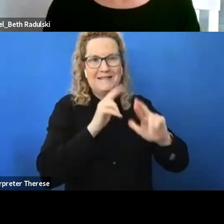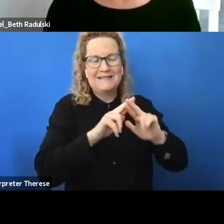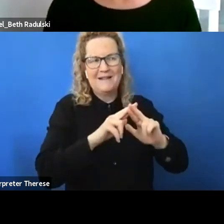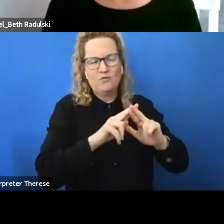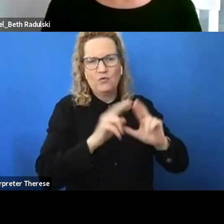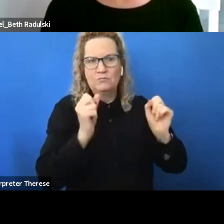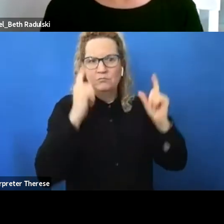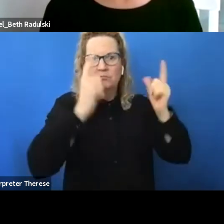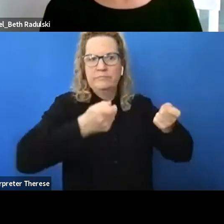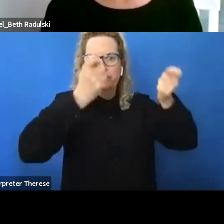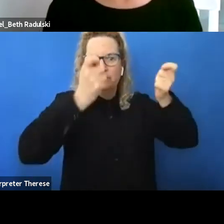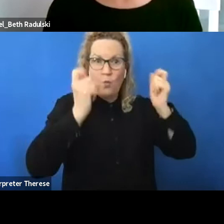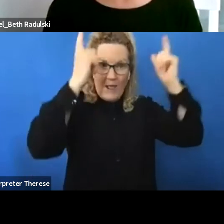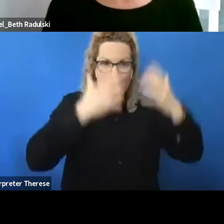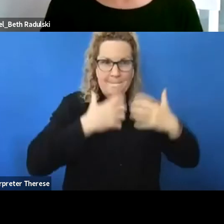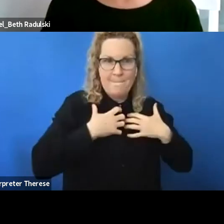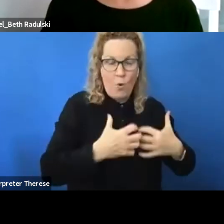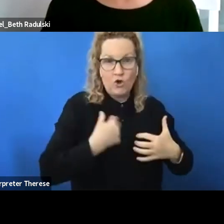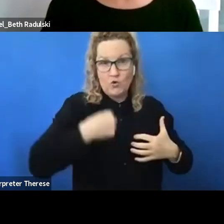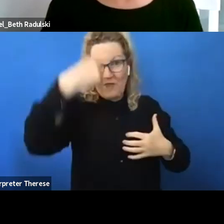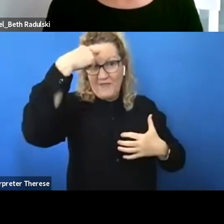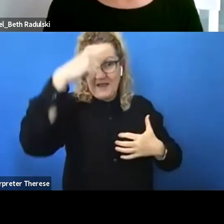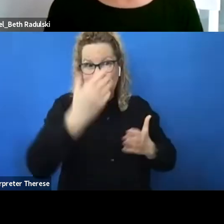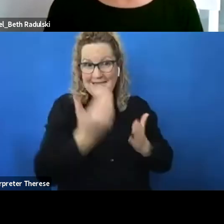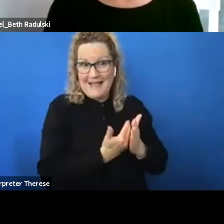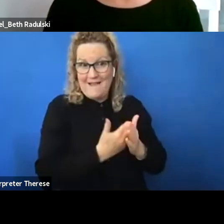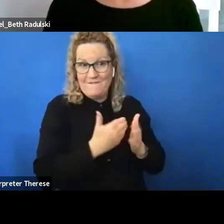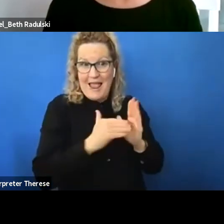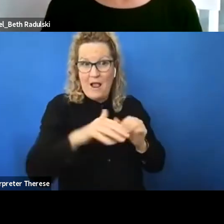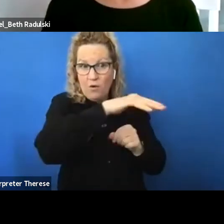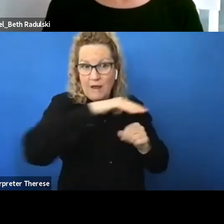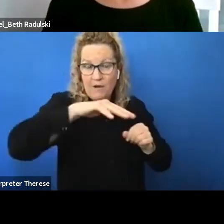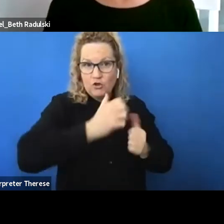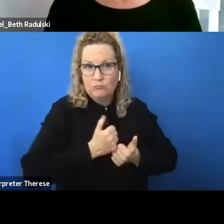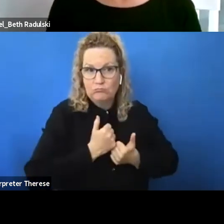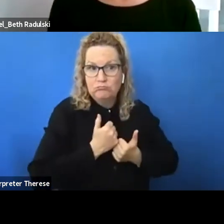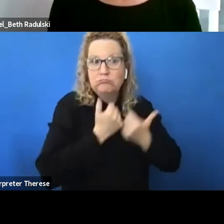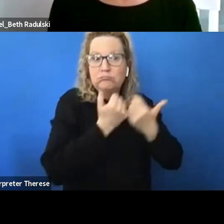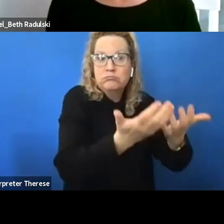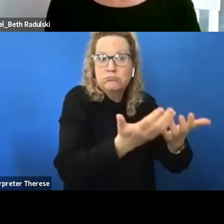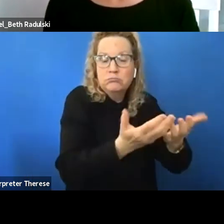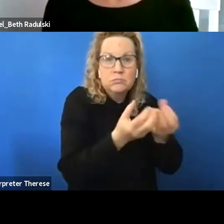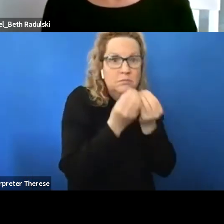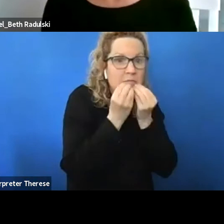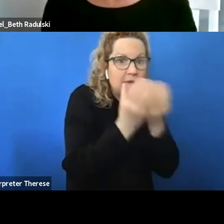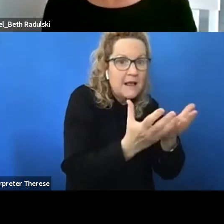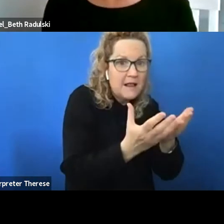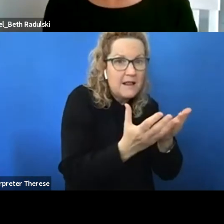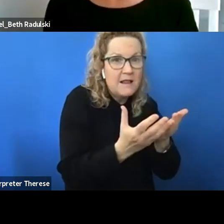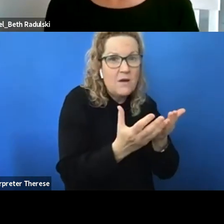safe for people to disclose their neurodiversity or are we still in a time where not all educators are aware and inclusive